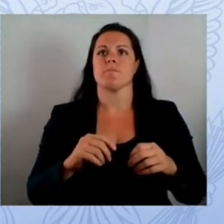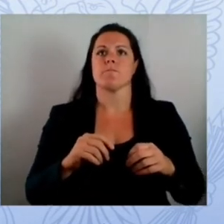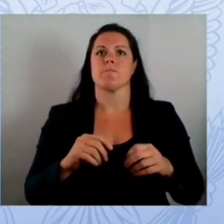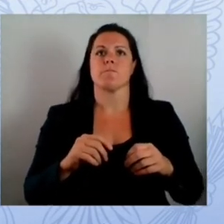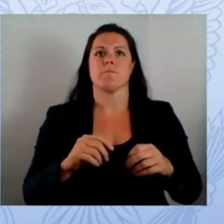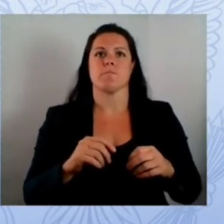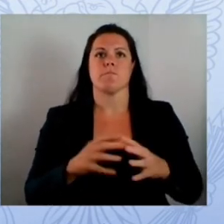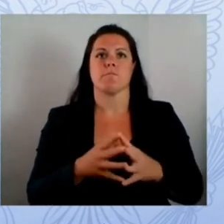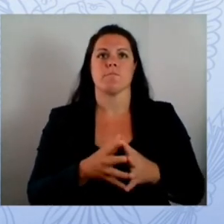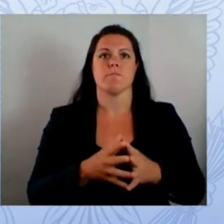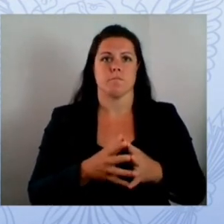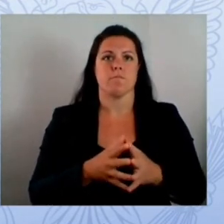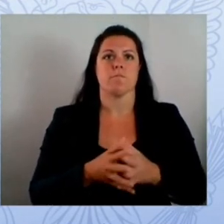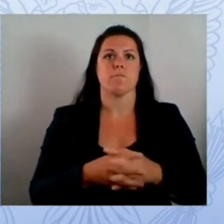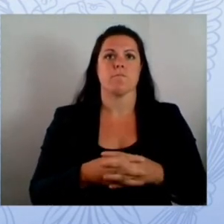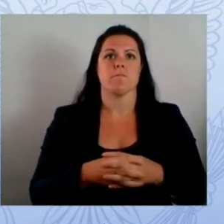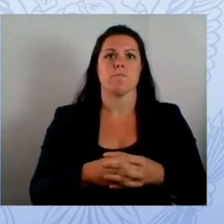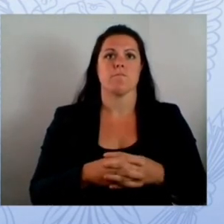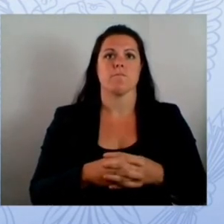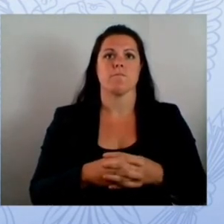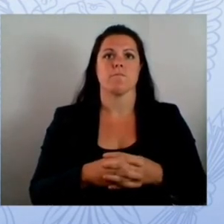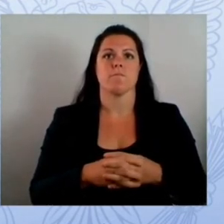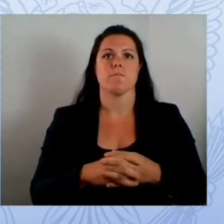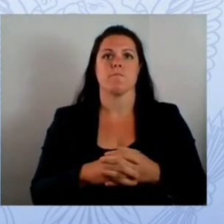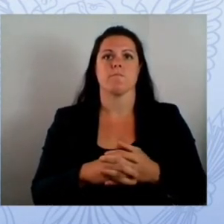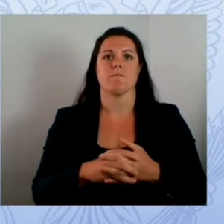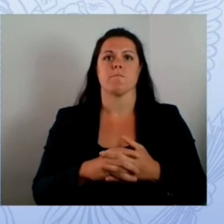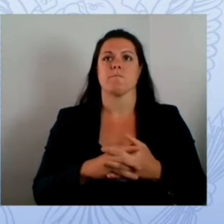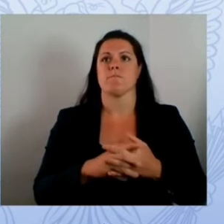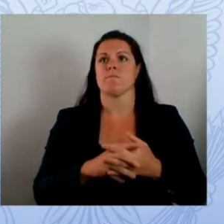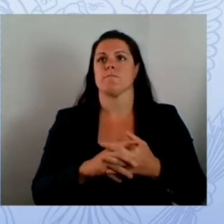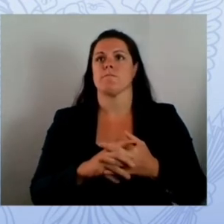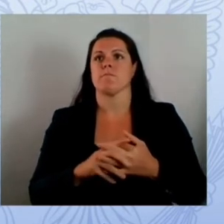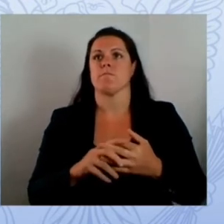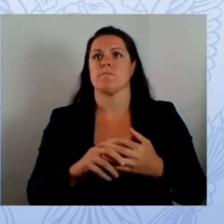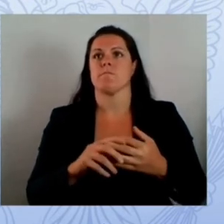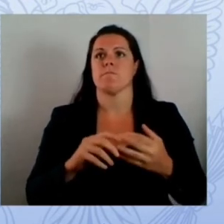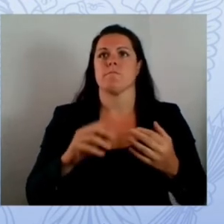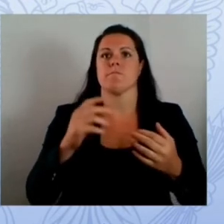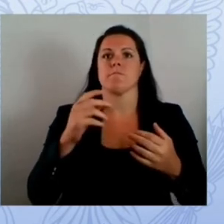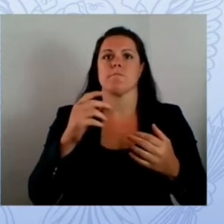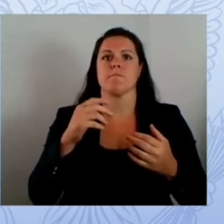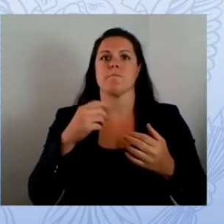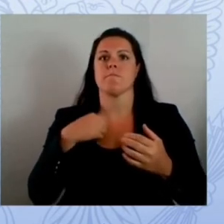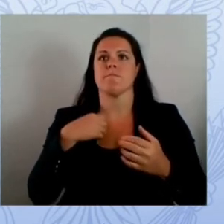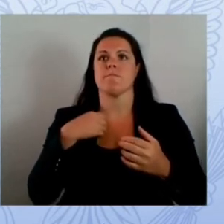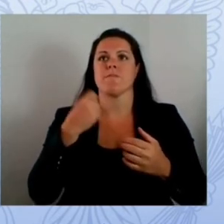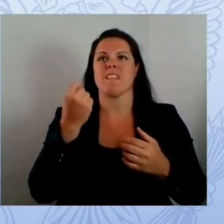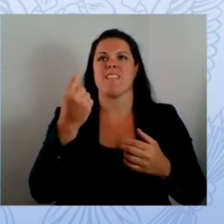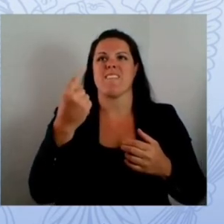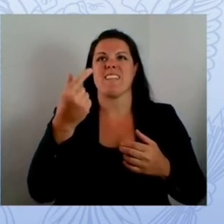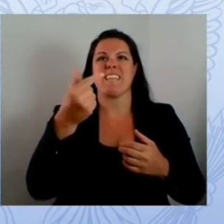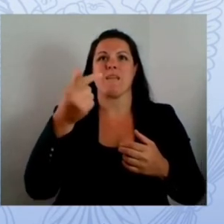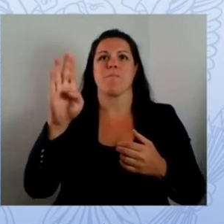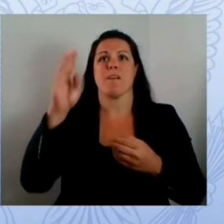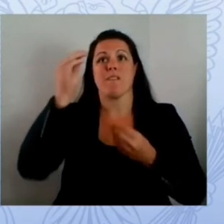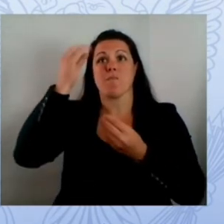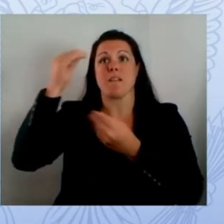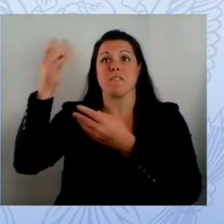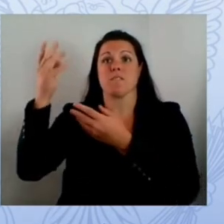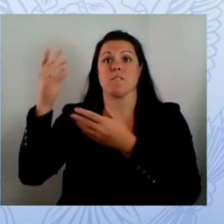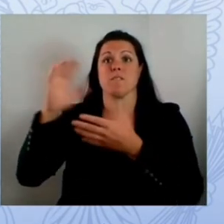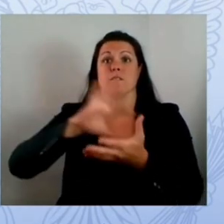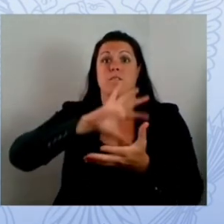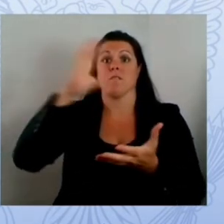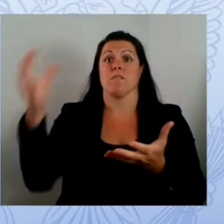gigabytes of information we possess only 500 gigabytes were exfiltrated still significant